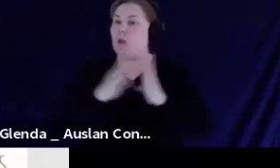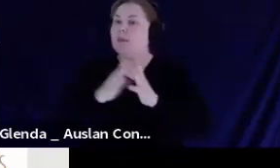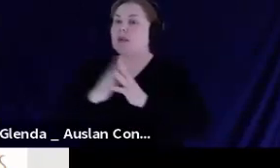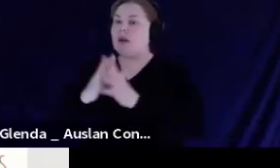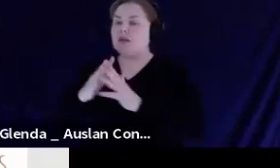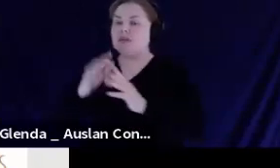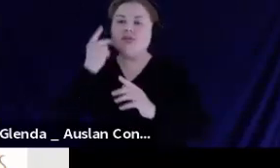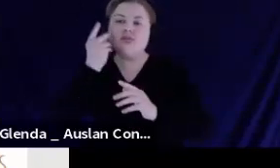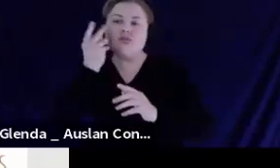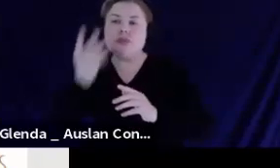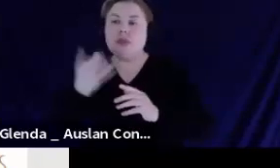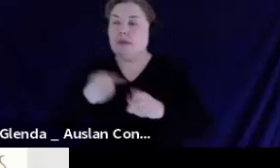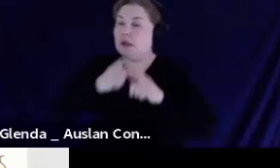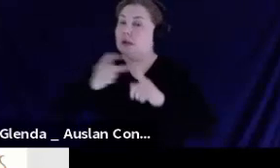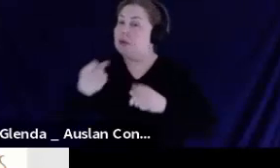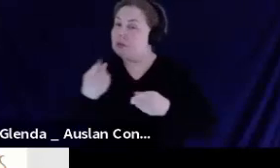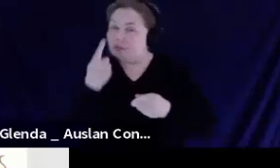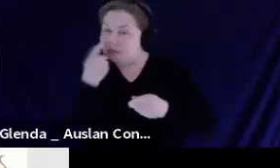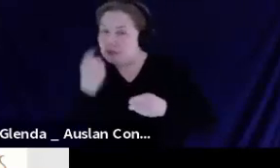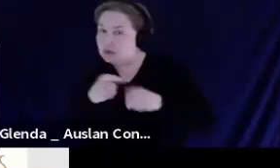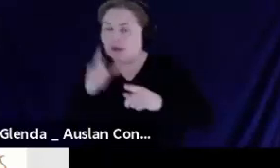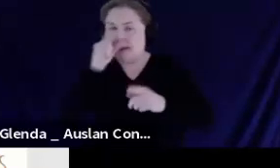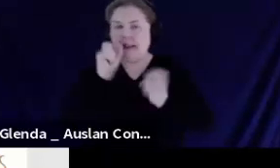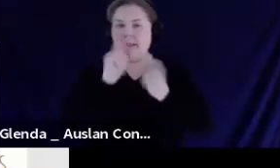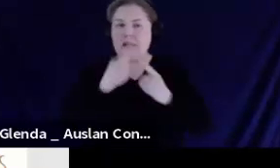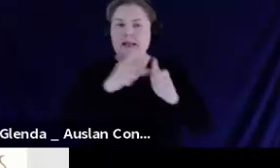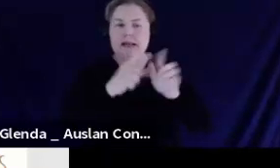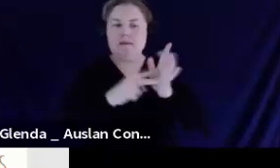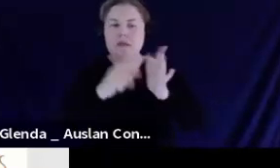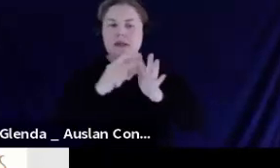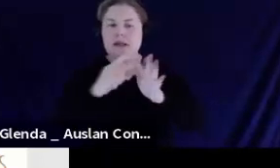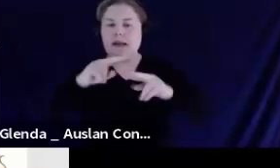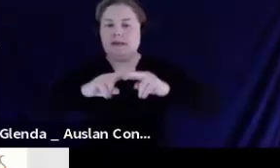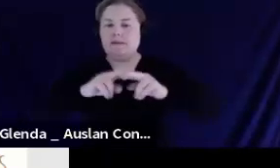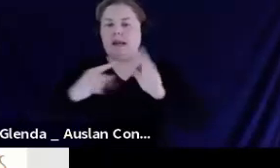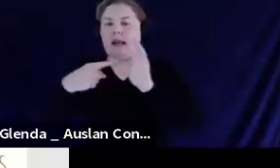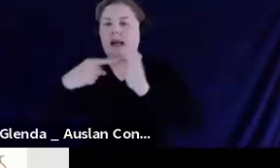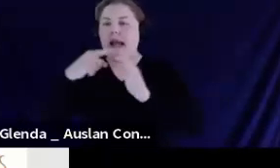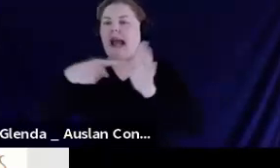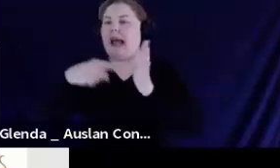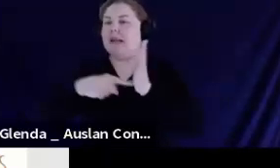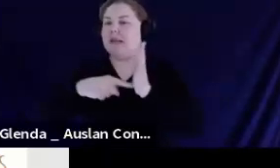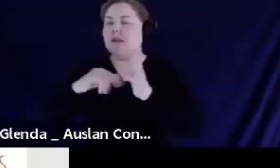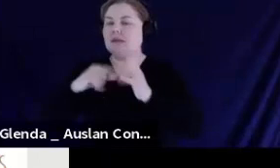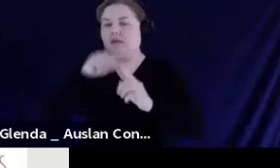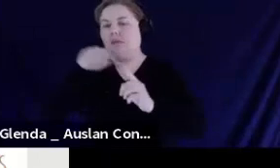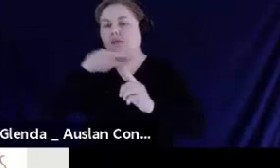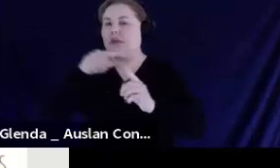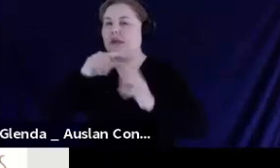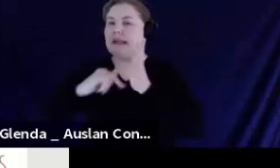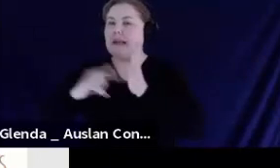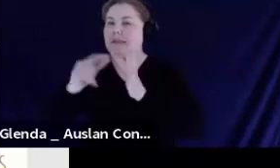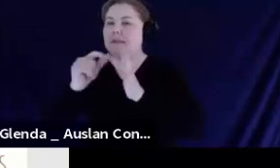davids at stepsgroup.com.au.